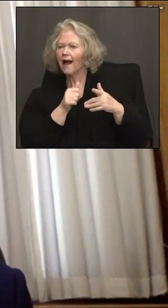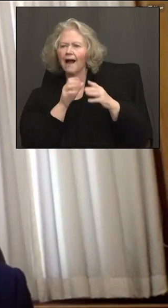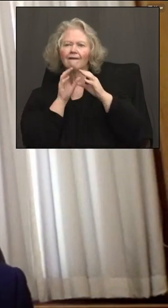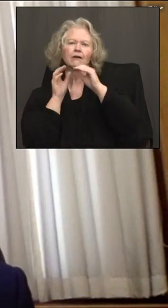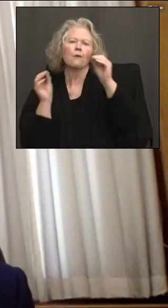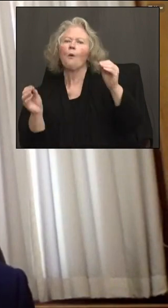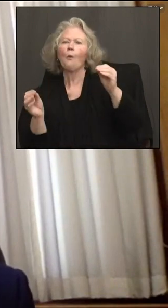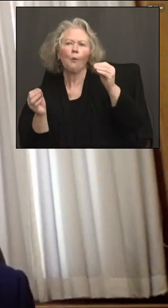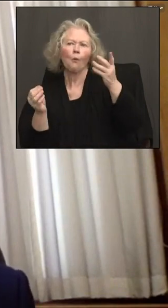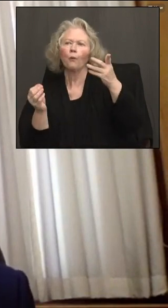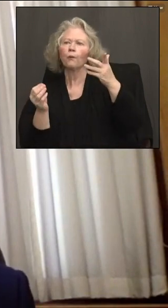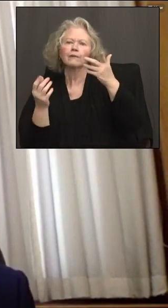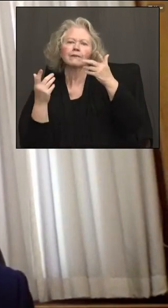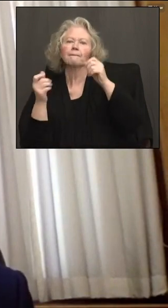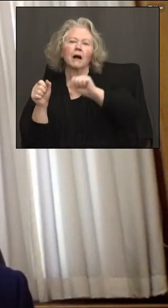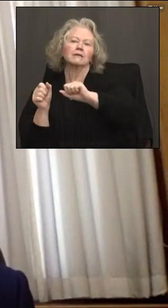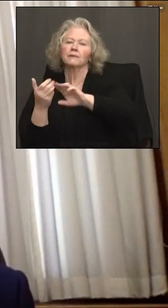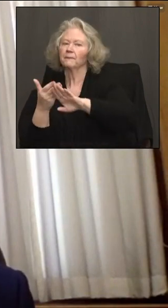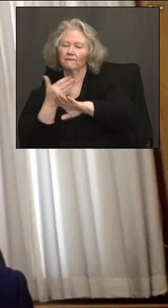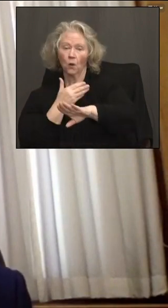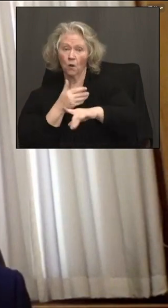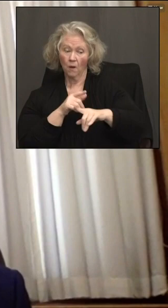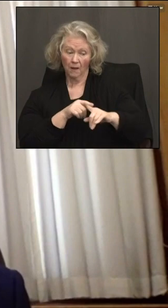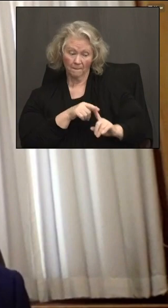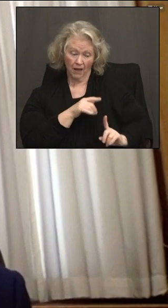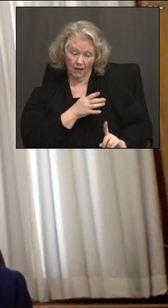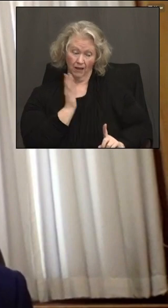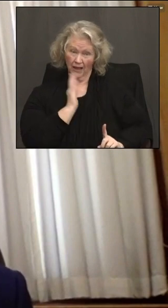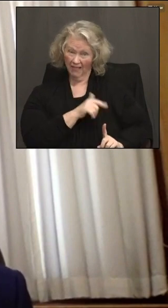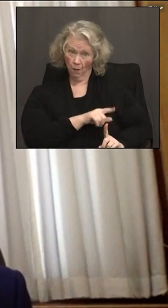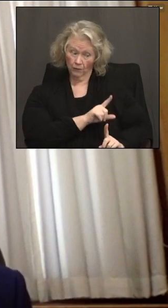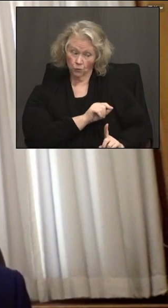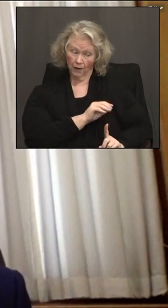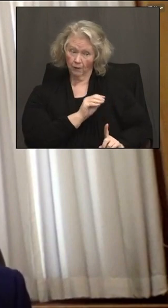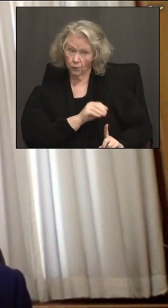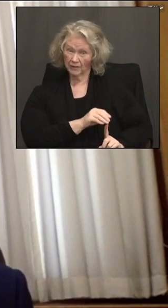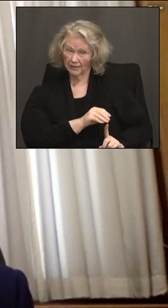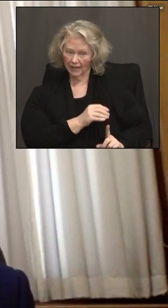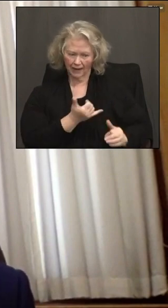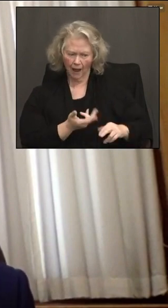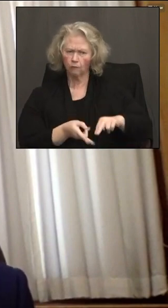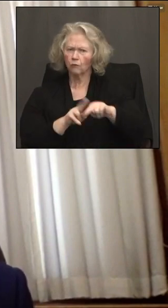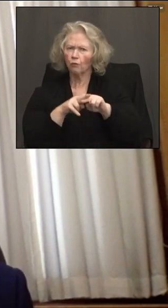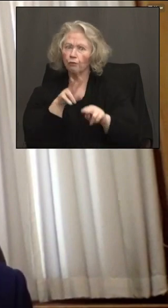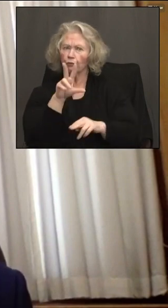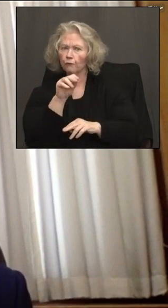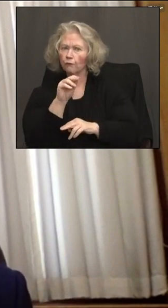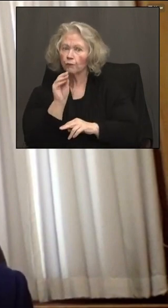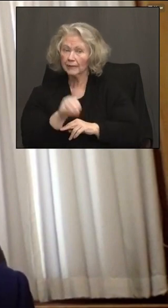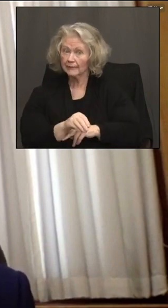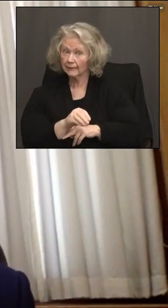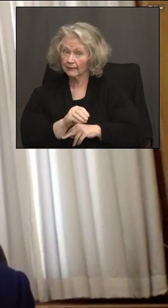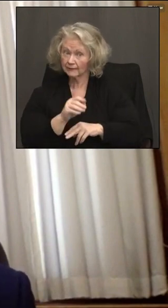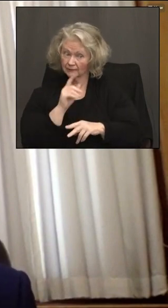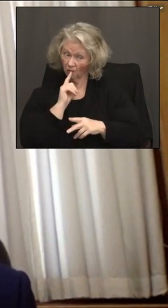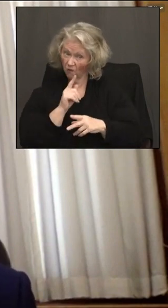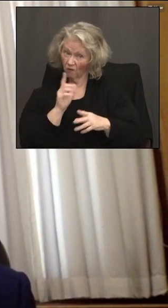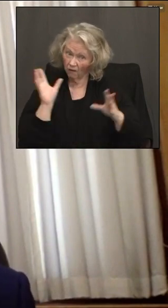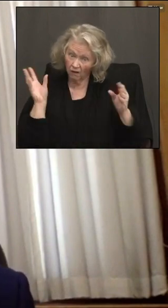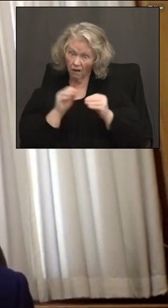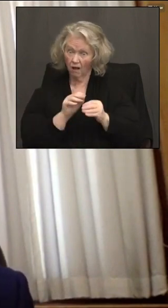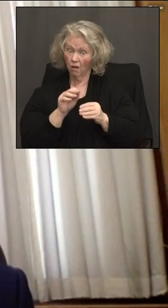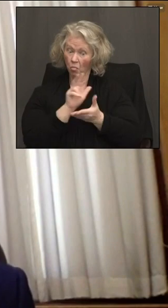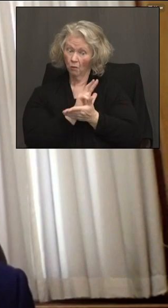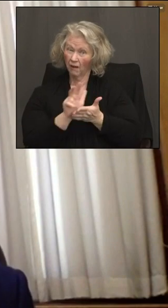et cetera. You know, just in the last week, we've gone from 20 percent to 30 percent of those teenagers vaccinated. So in three weeks, to get